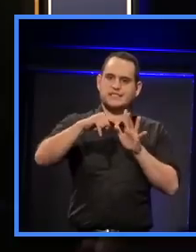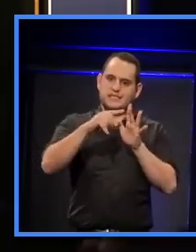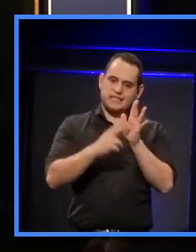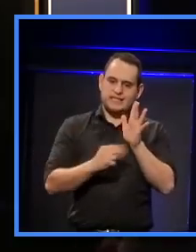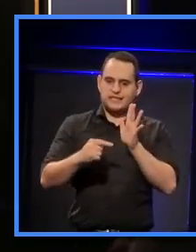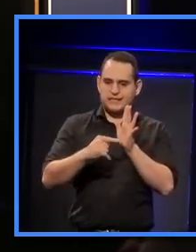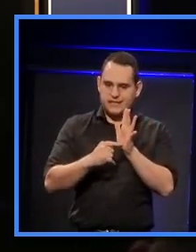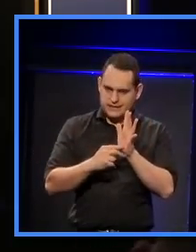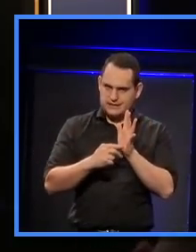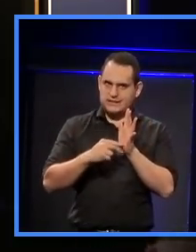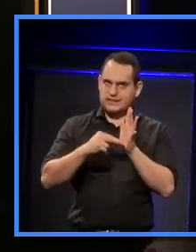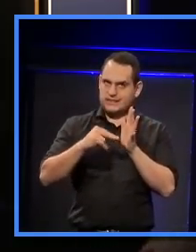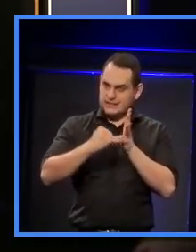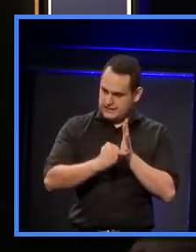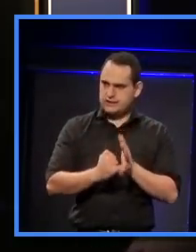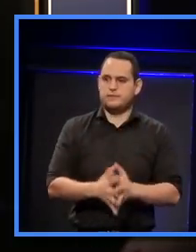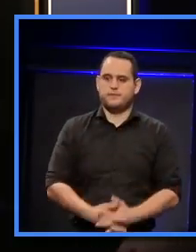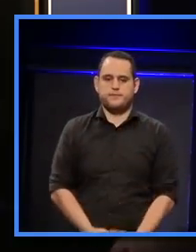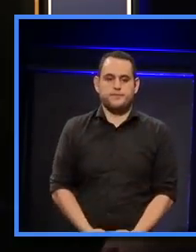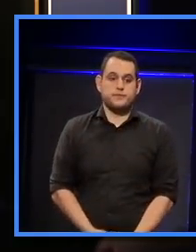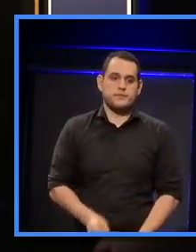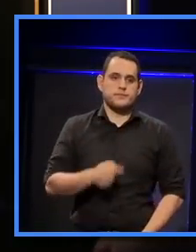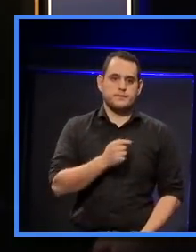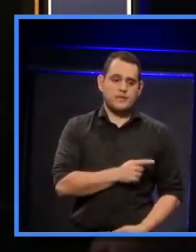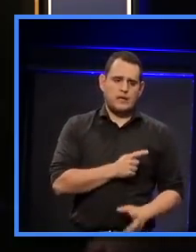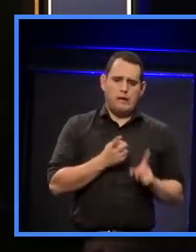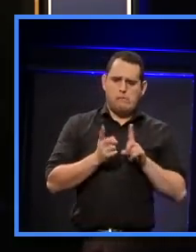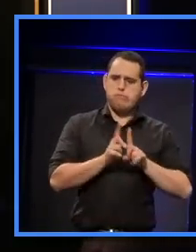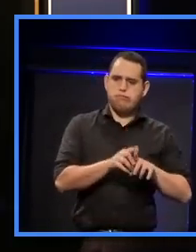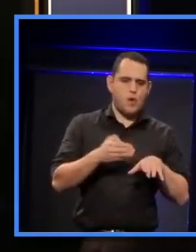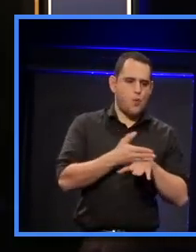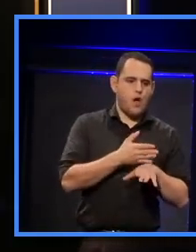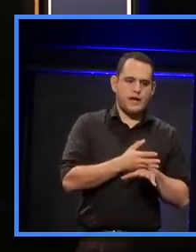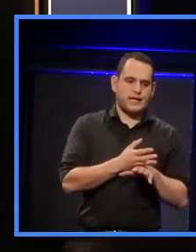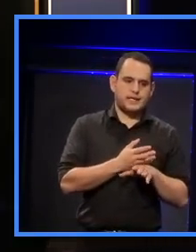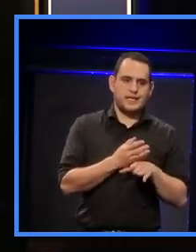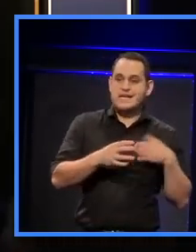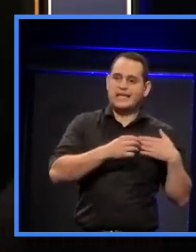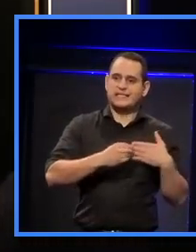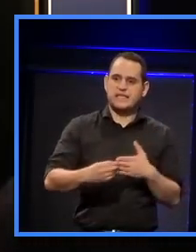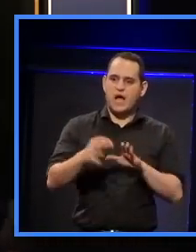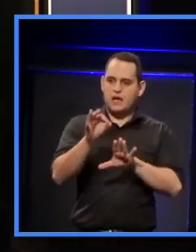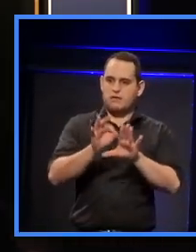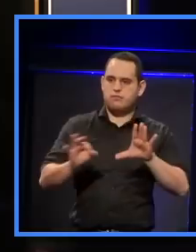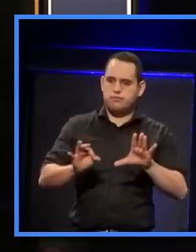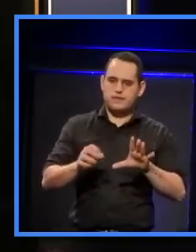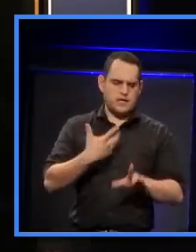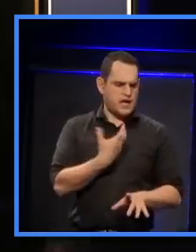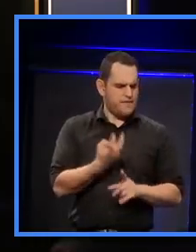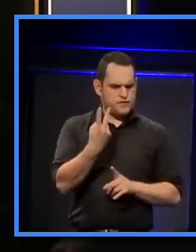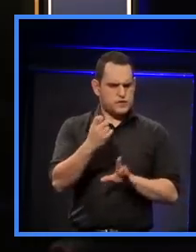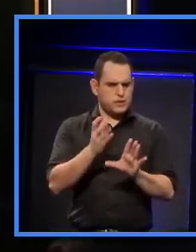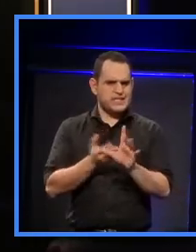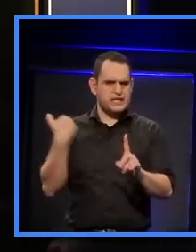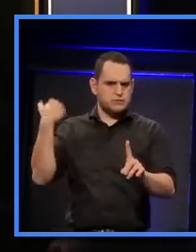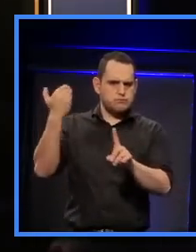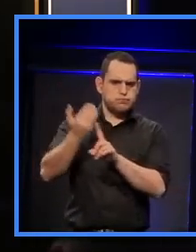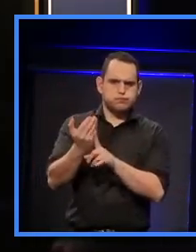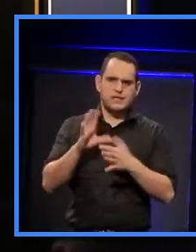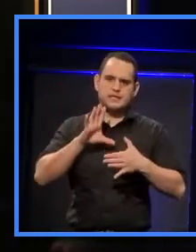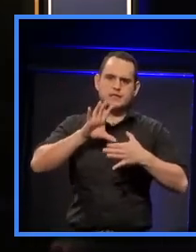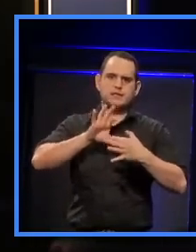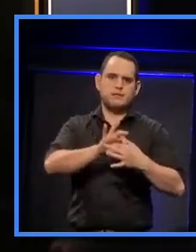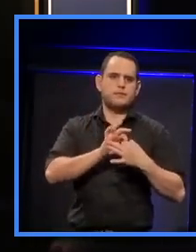Architects. Ro has been working very closely with us for some time, but he has over 20 years of experience working with the Maori